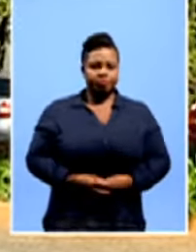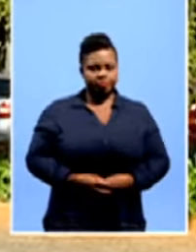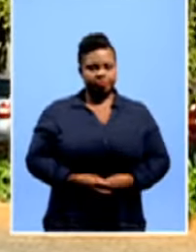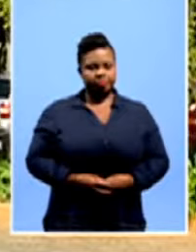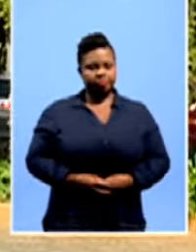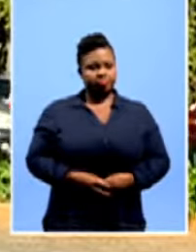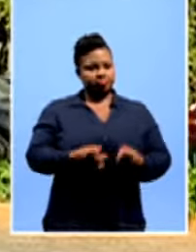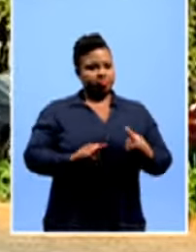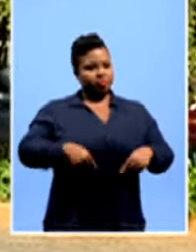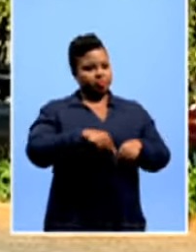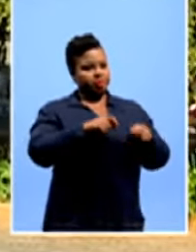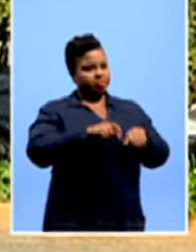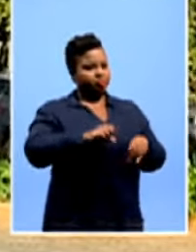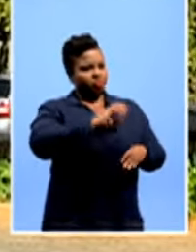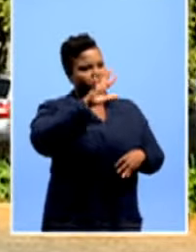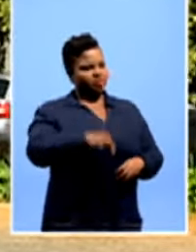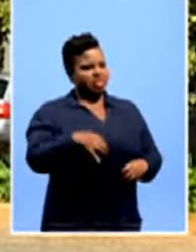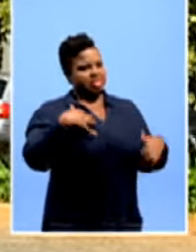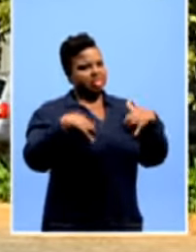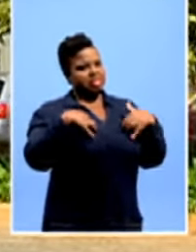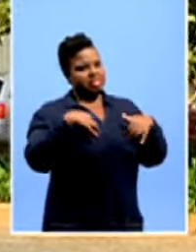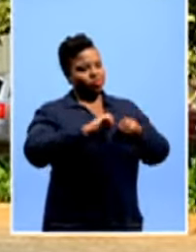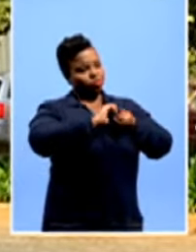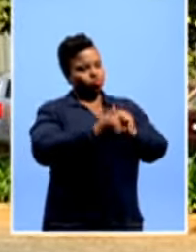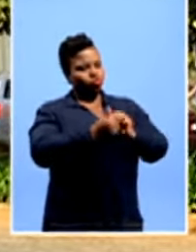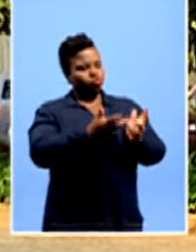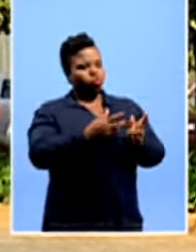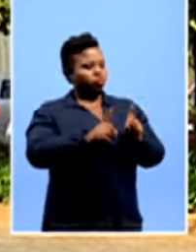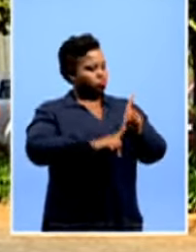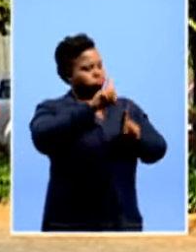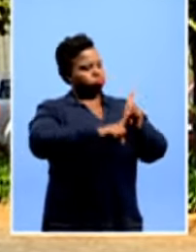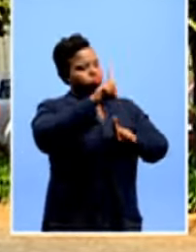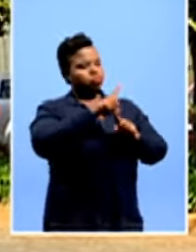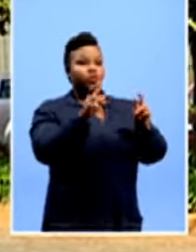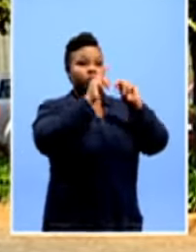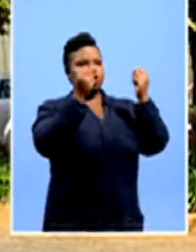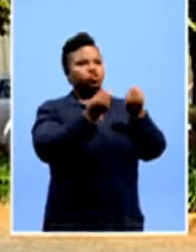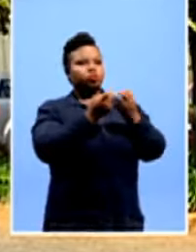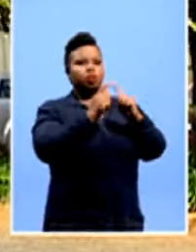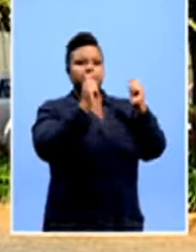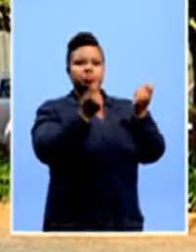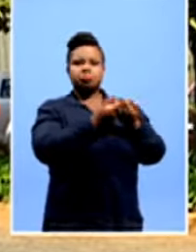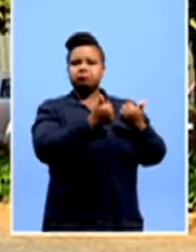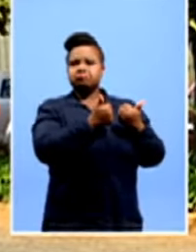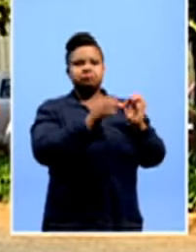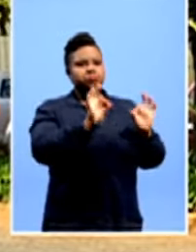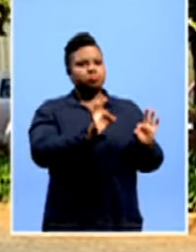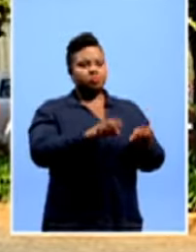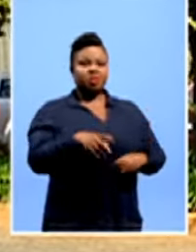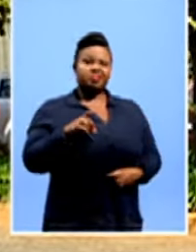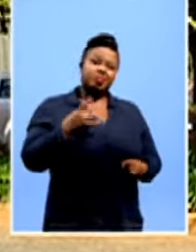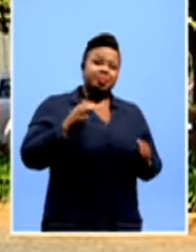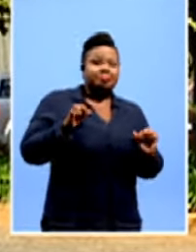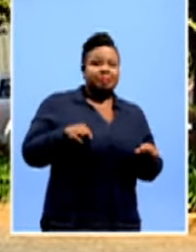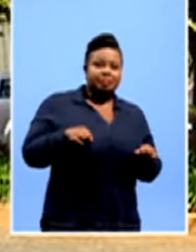we're very much driven by our enthusiasm for sport, the success of our national teams. Yeah, sometimes we are a very